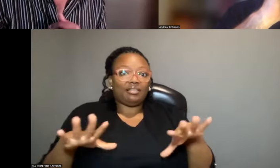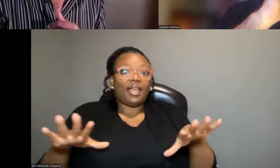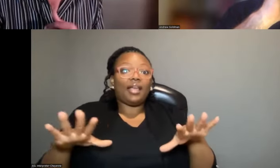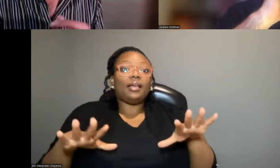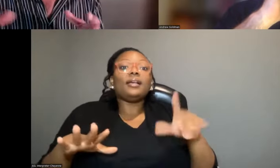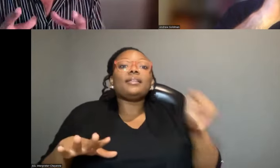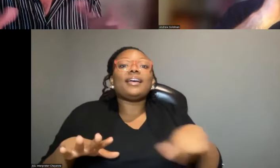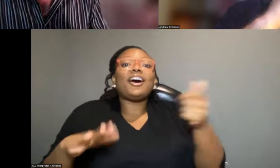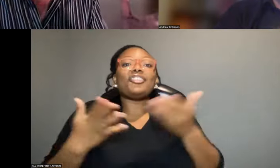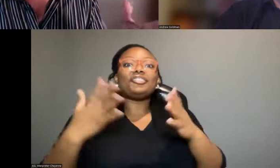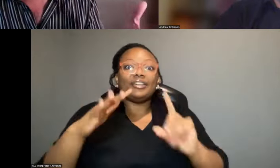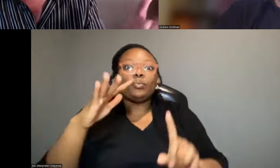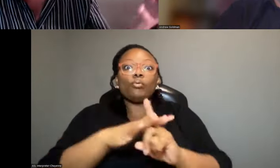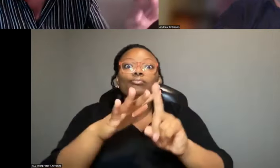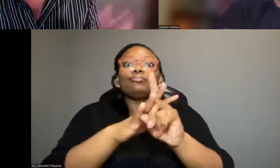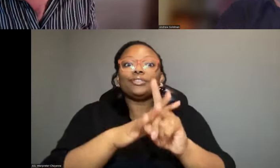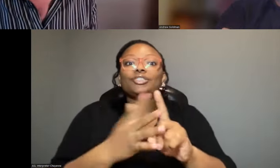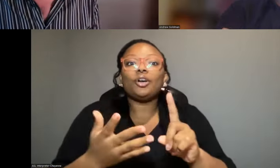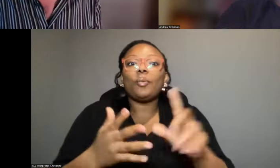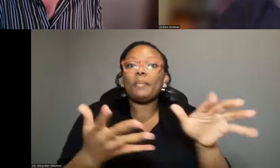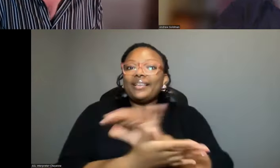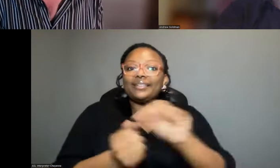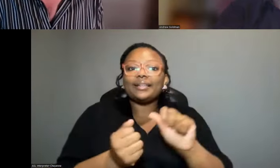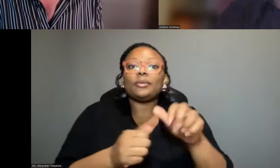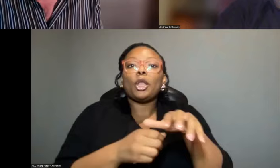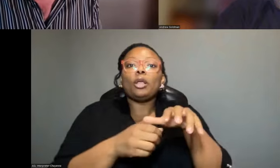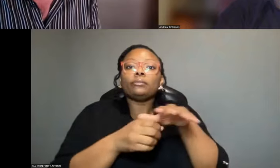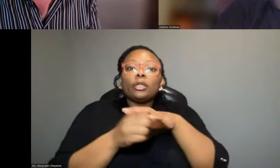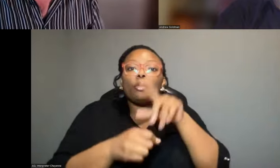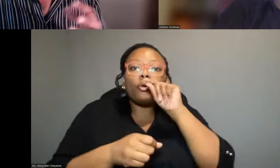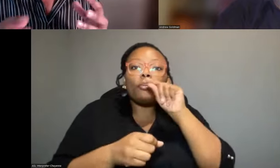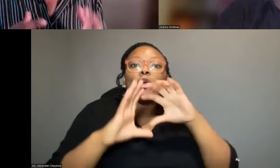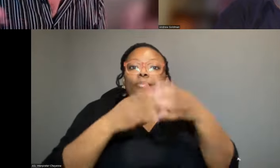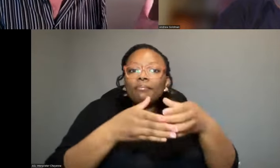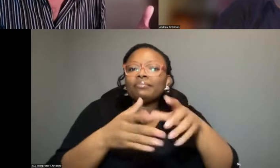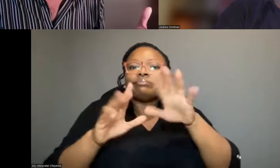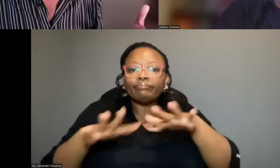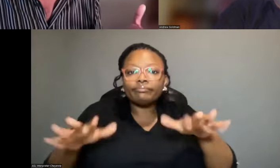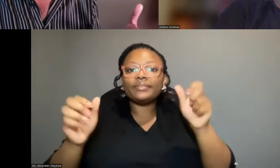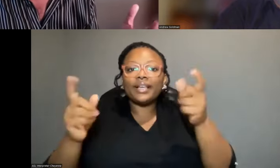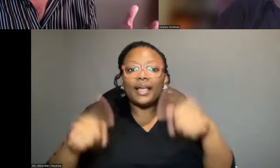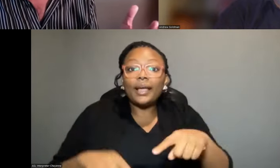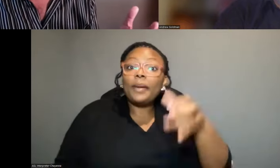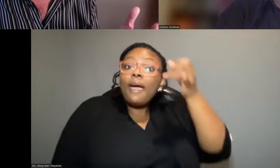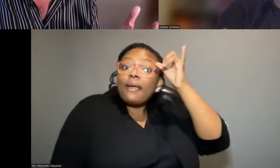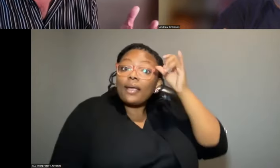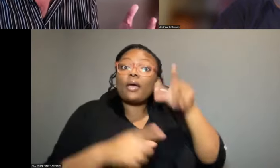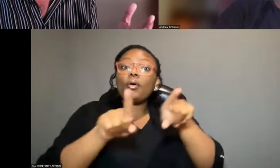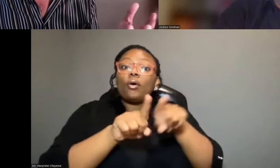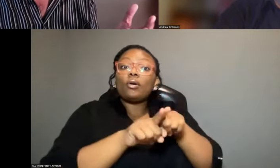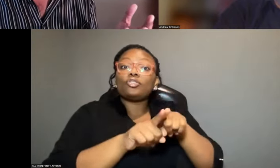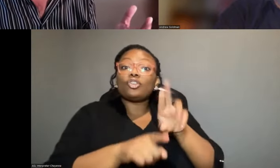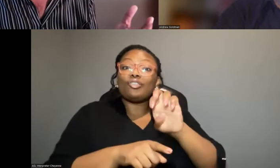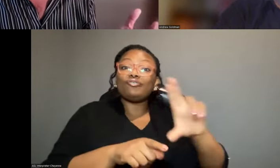allow other commensals to decimate local bird populations, etc, etc. Of course, cattle also enrich